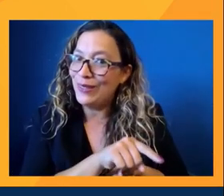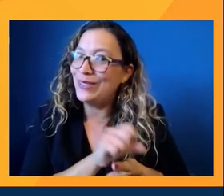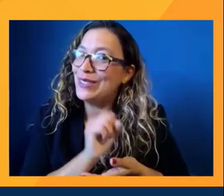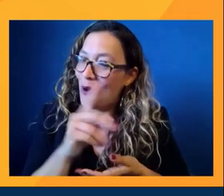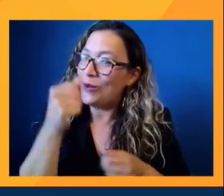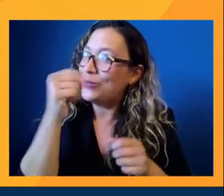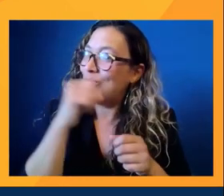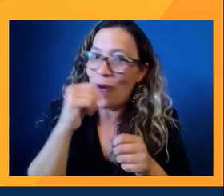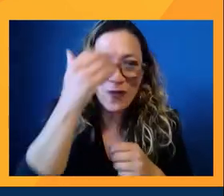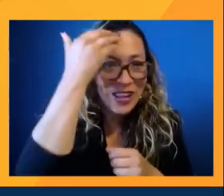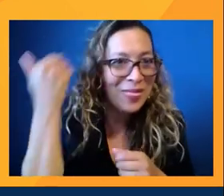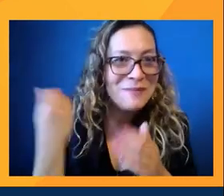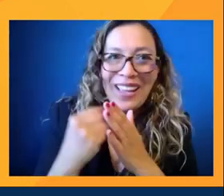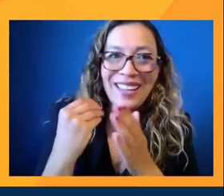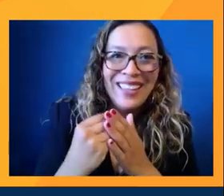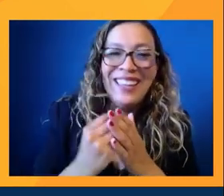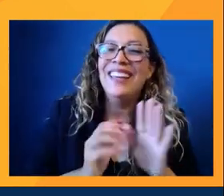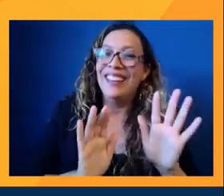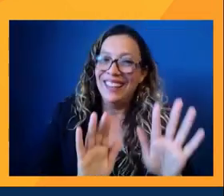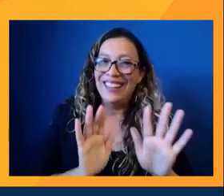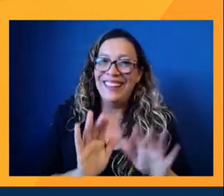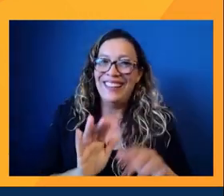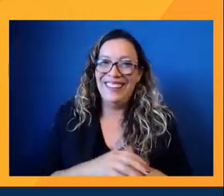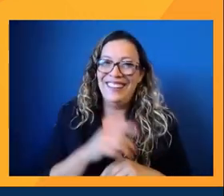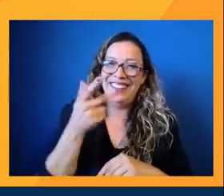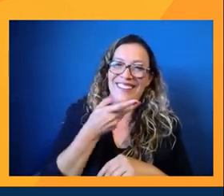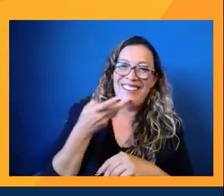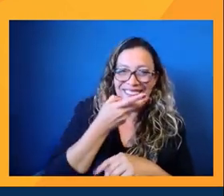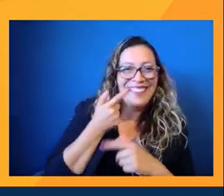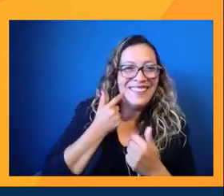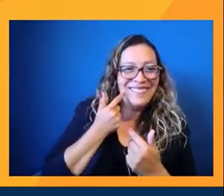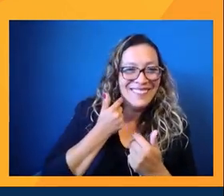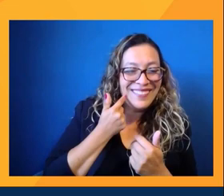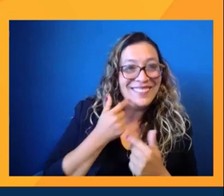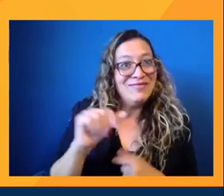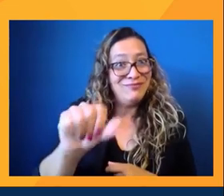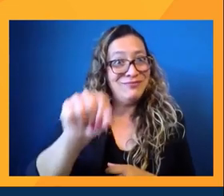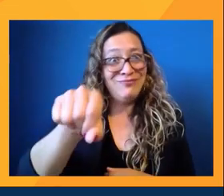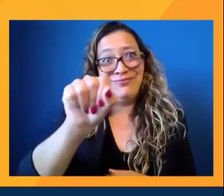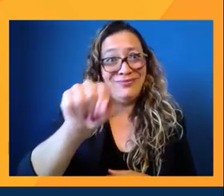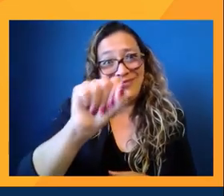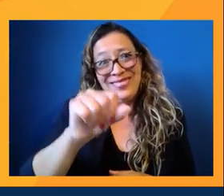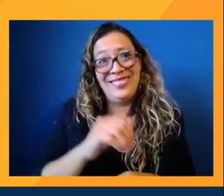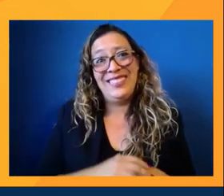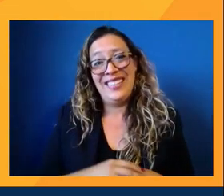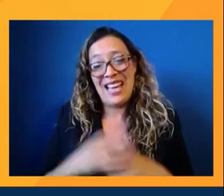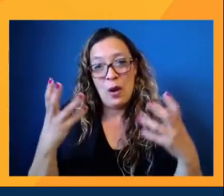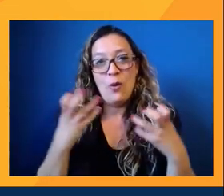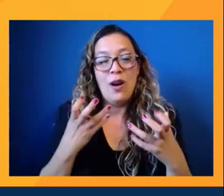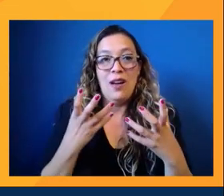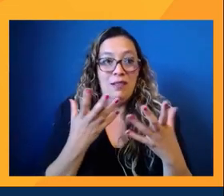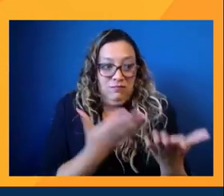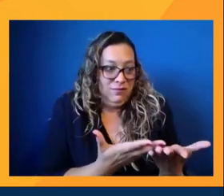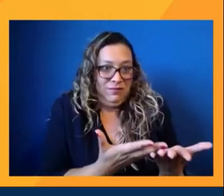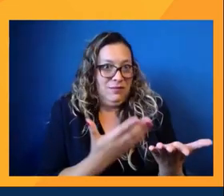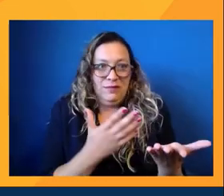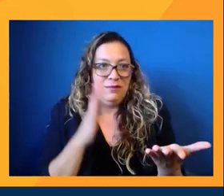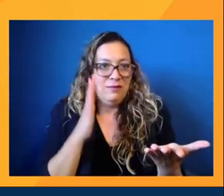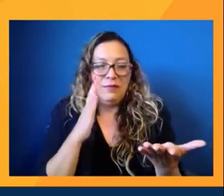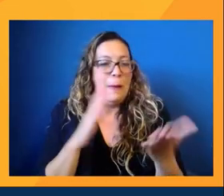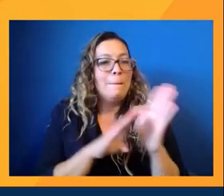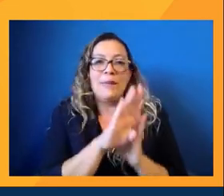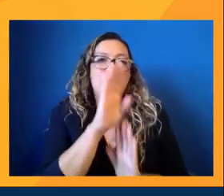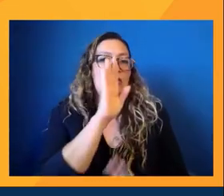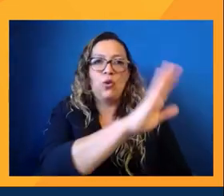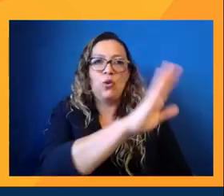continue pushing it up. Yes, exactly. Of course, right? Like, this is great. Build your platform. And that helps